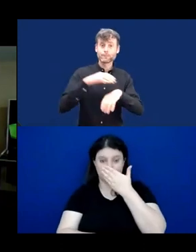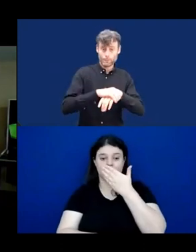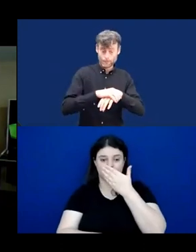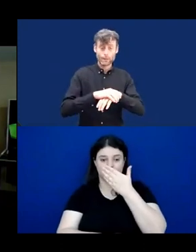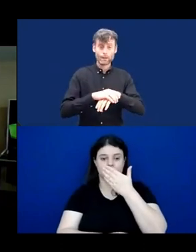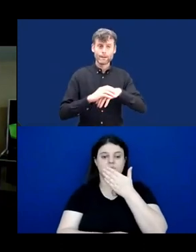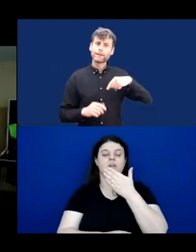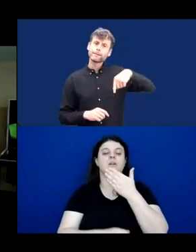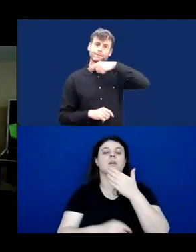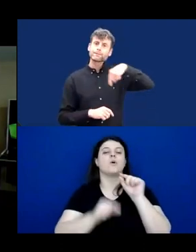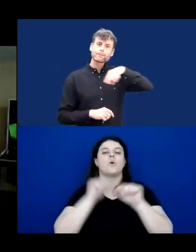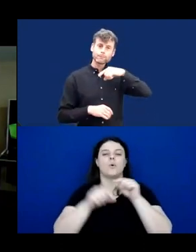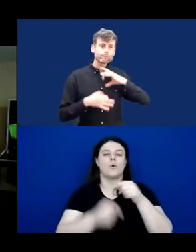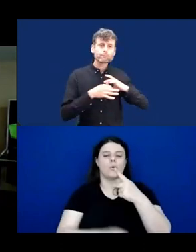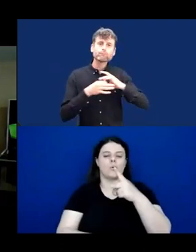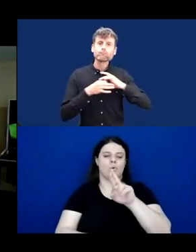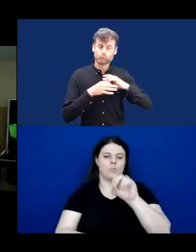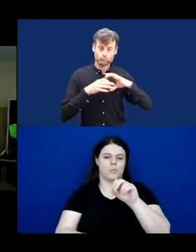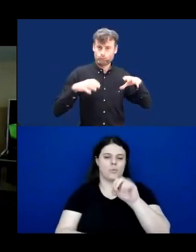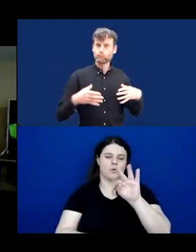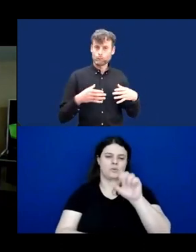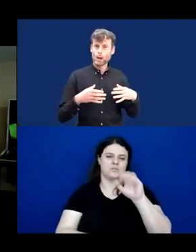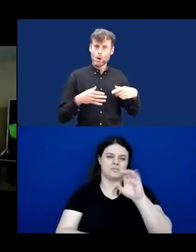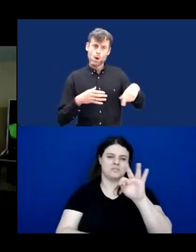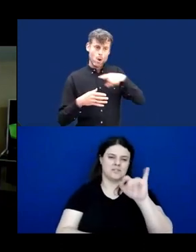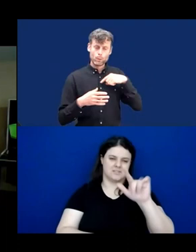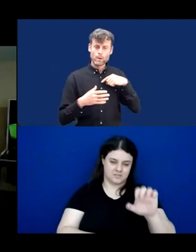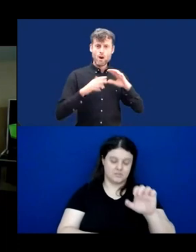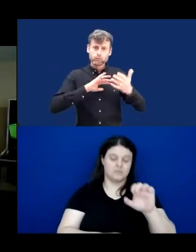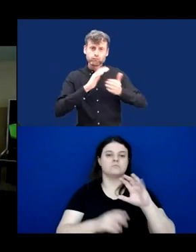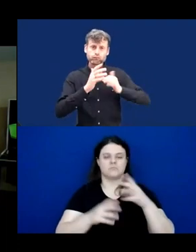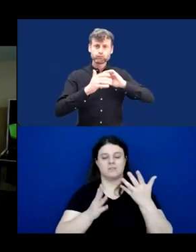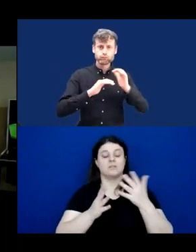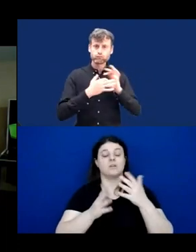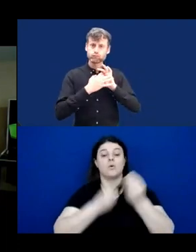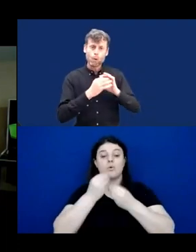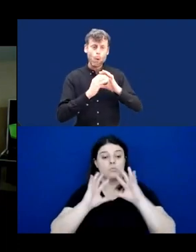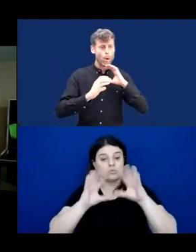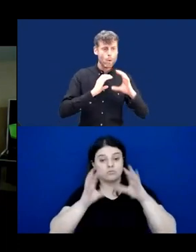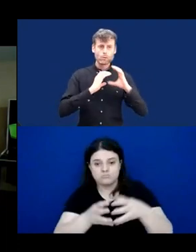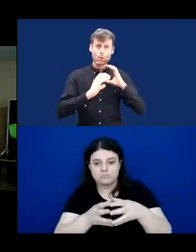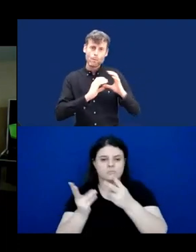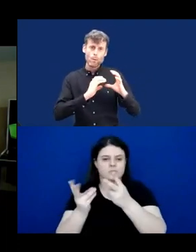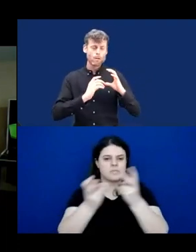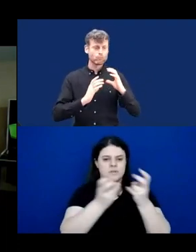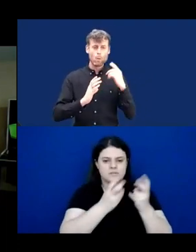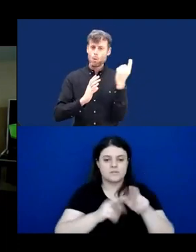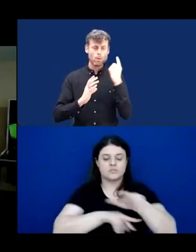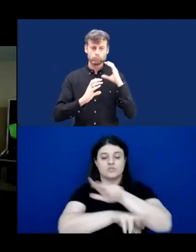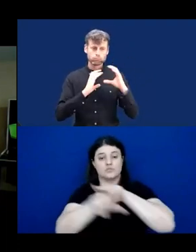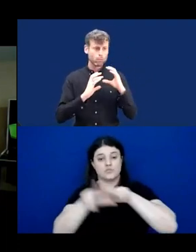we're coming together. We're recognizing the diversity in our community